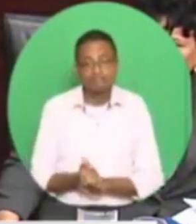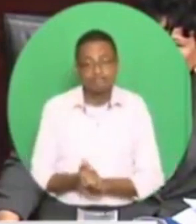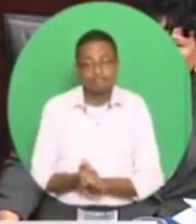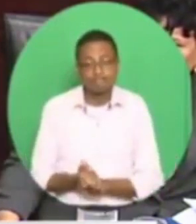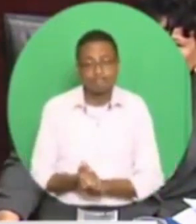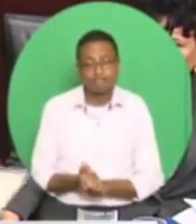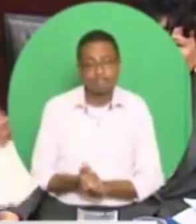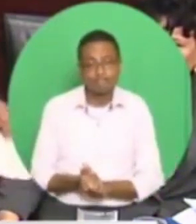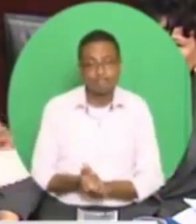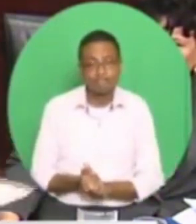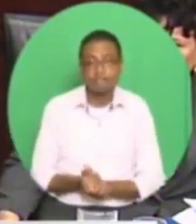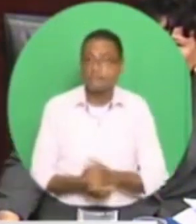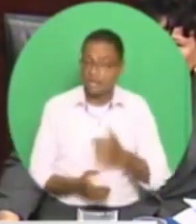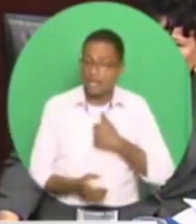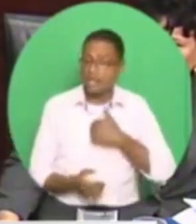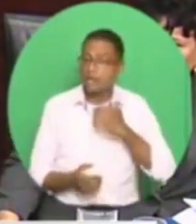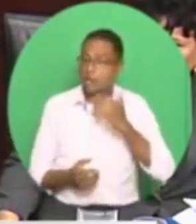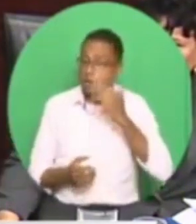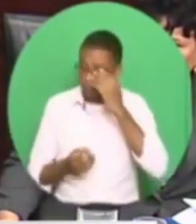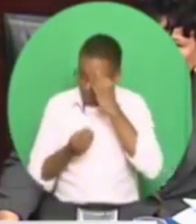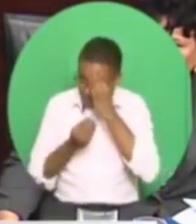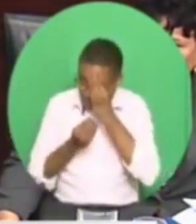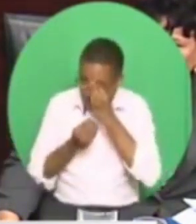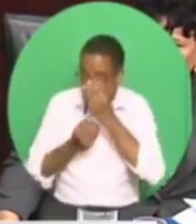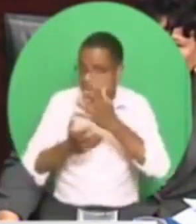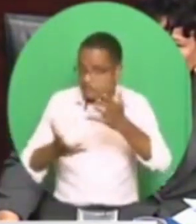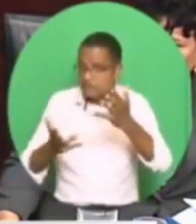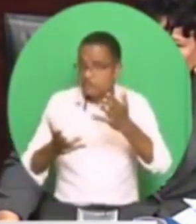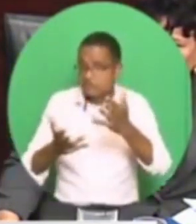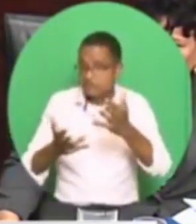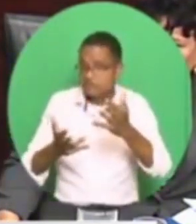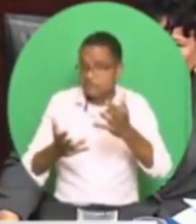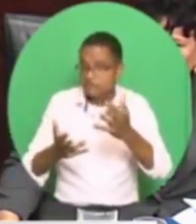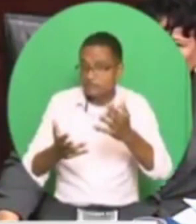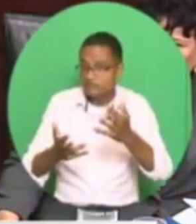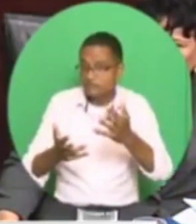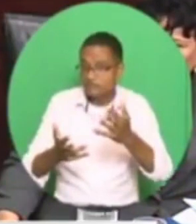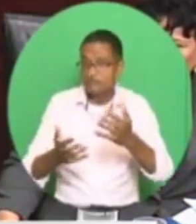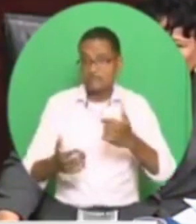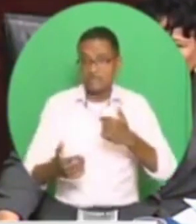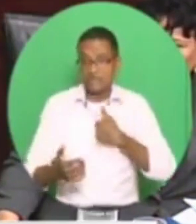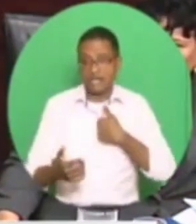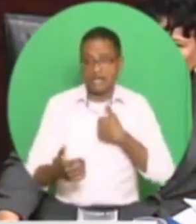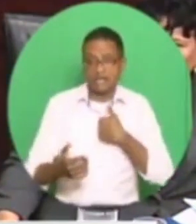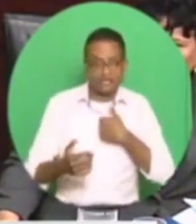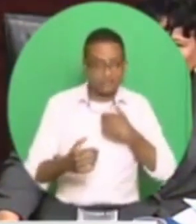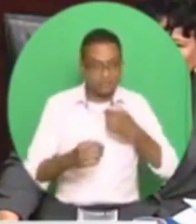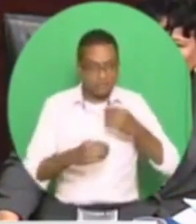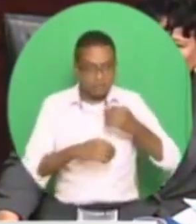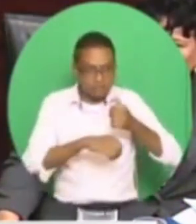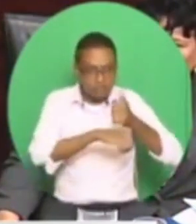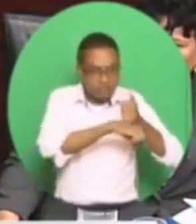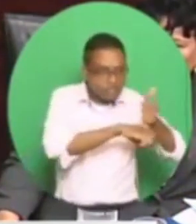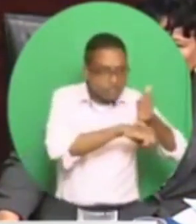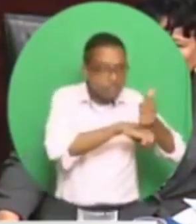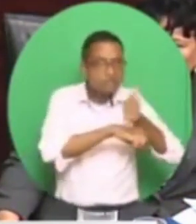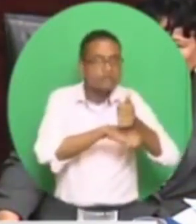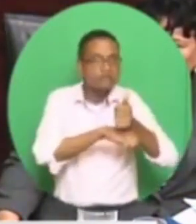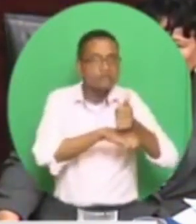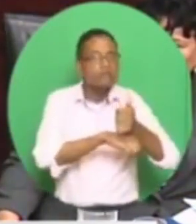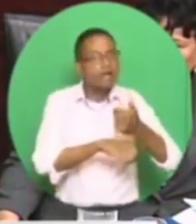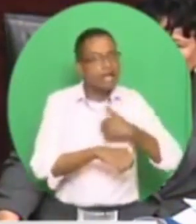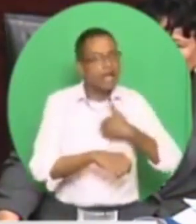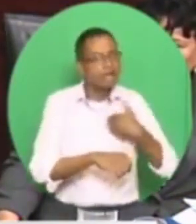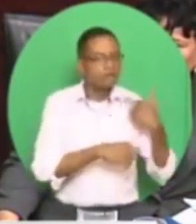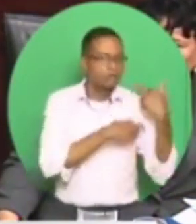Madam Speaker, I could tell you when that was happening, because I made the allegations, I had a duty, Madam Speaker,